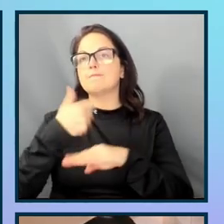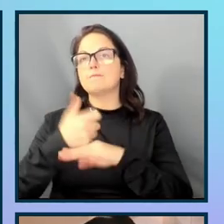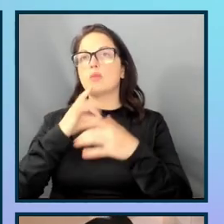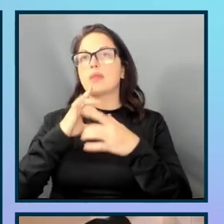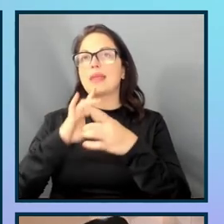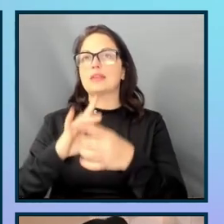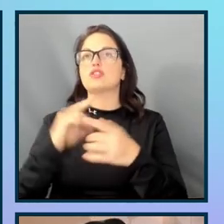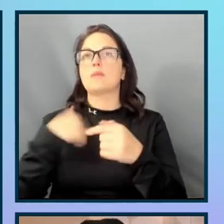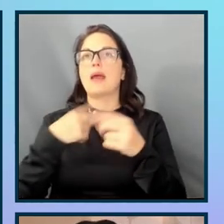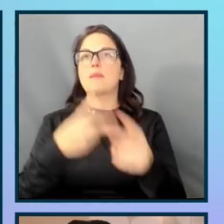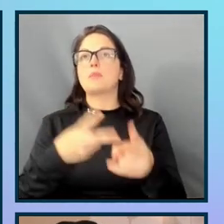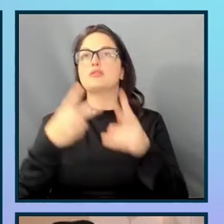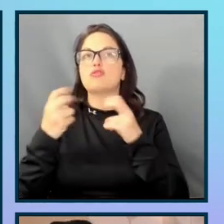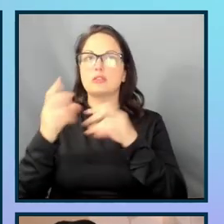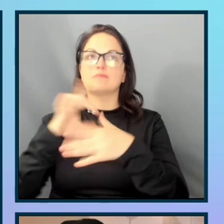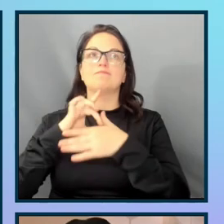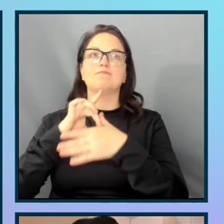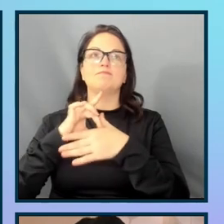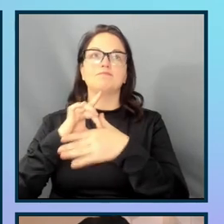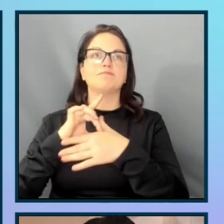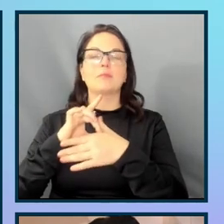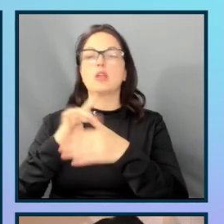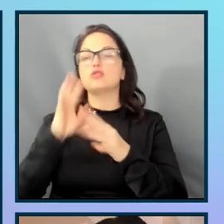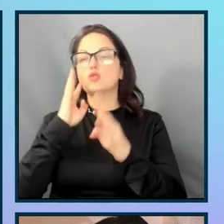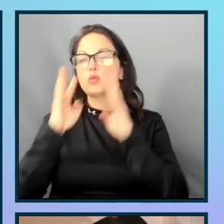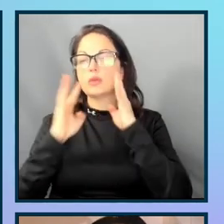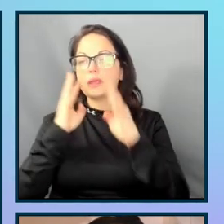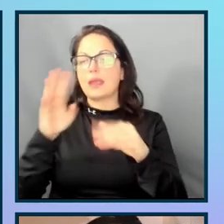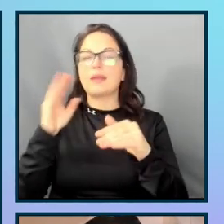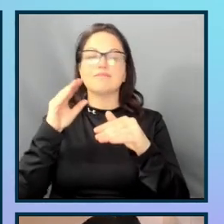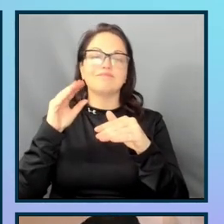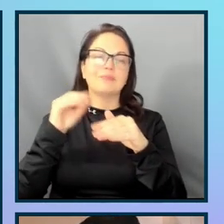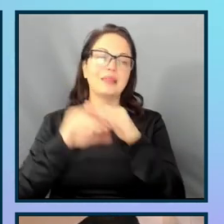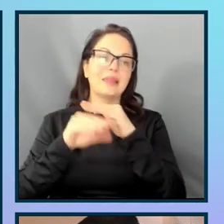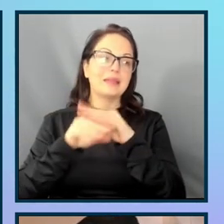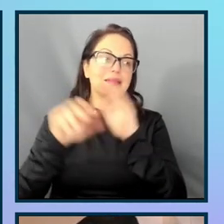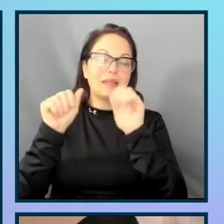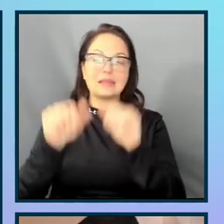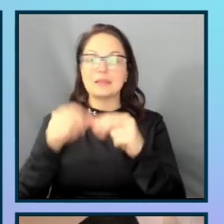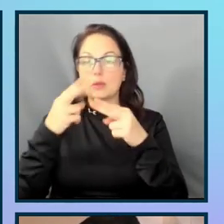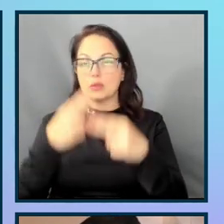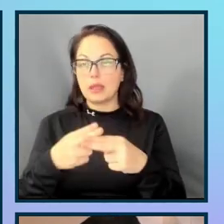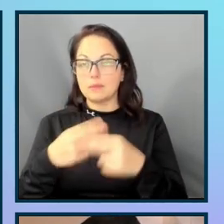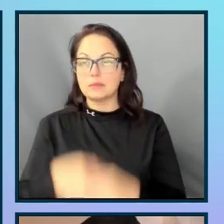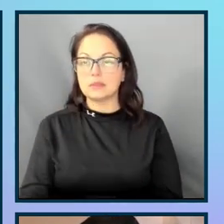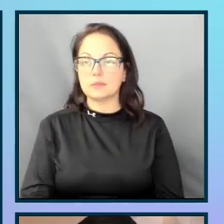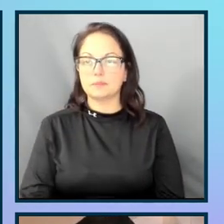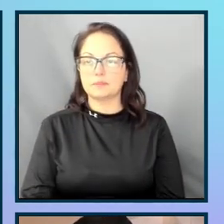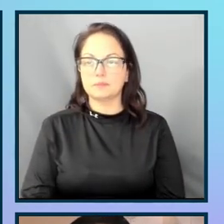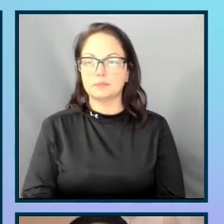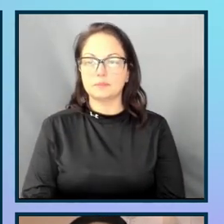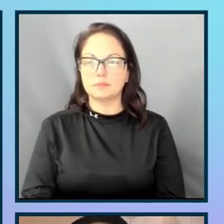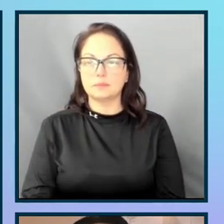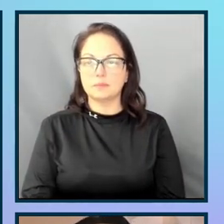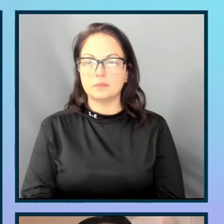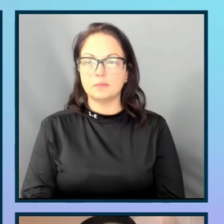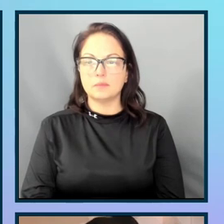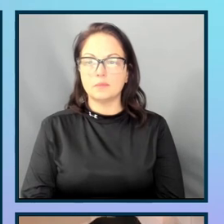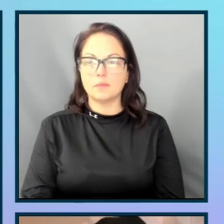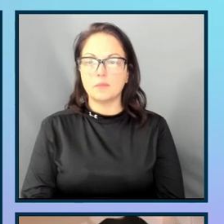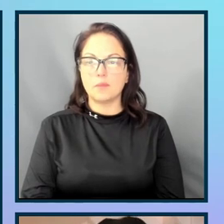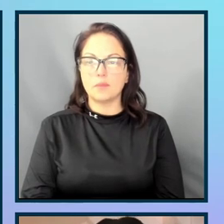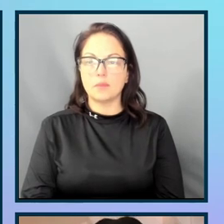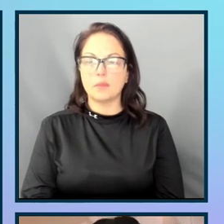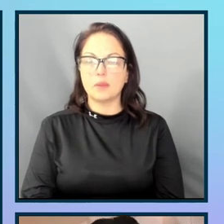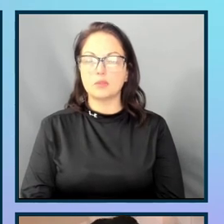already on the page to create those accessible names. One thing I want to call out, let's say that I went back to my first example that